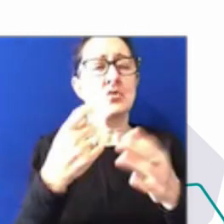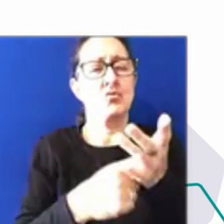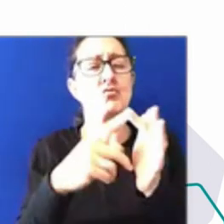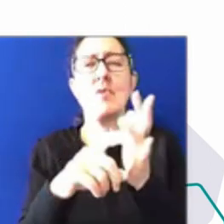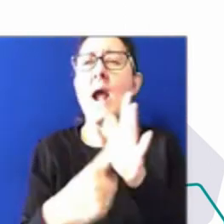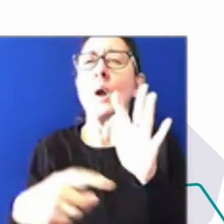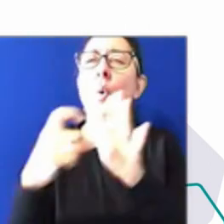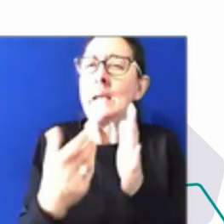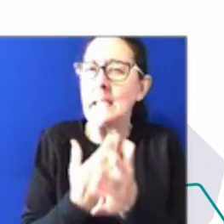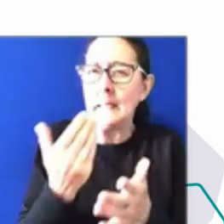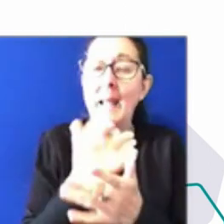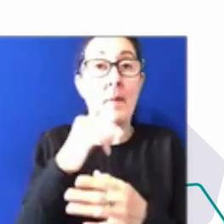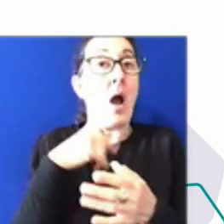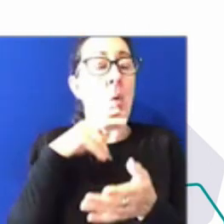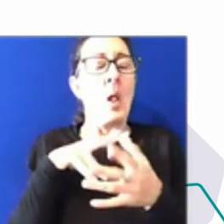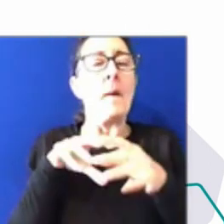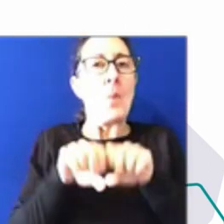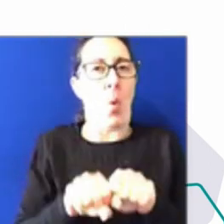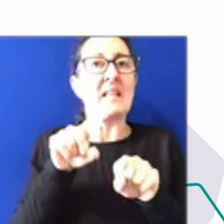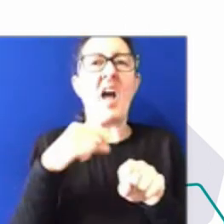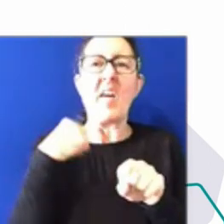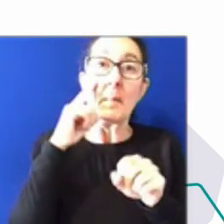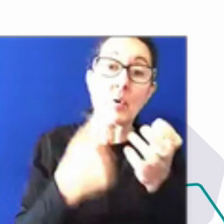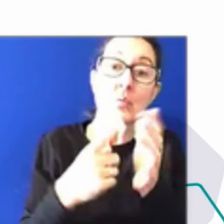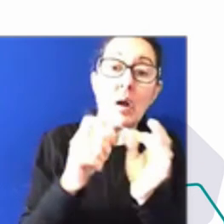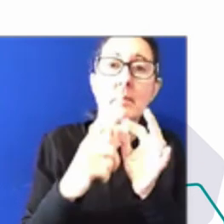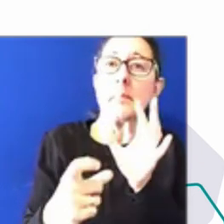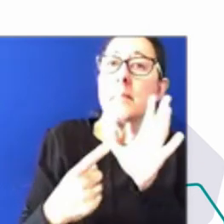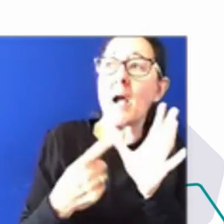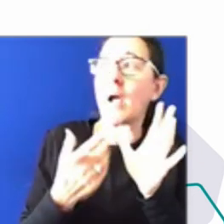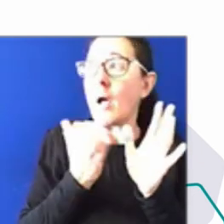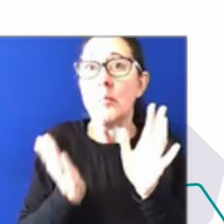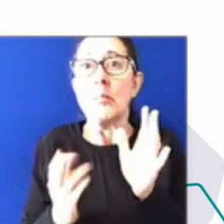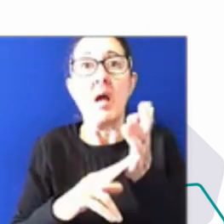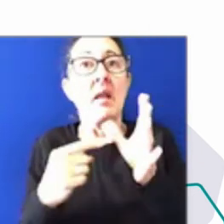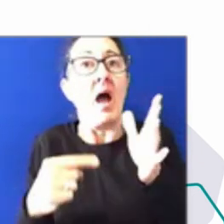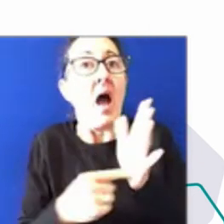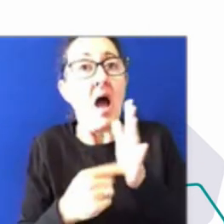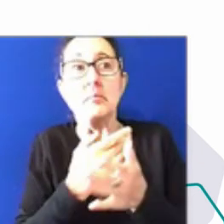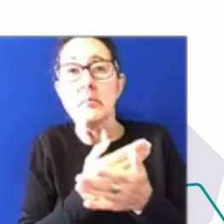I do think Rebecca or Nat might want to just say something in response to that question too.